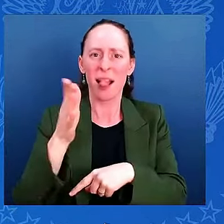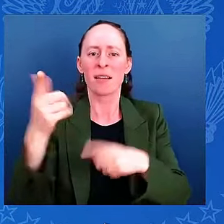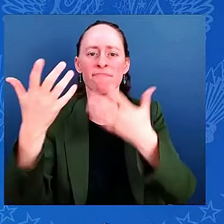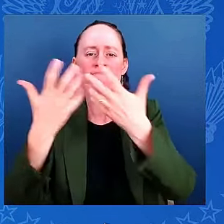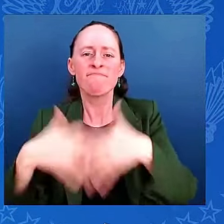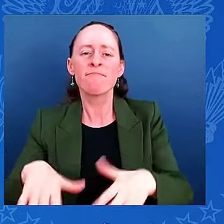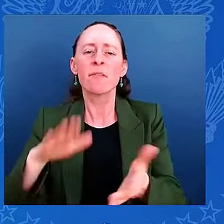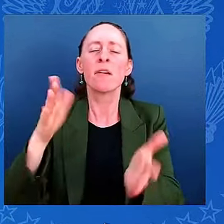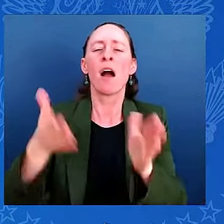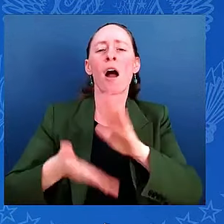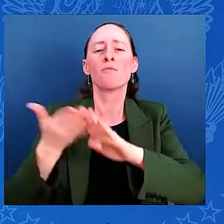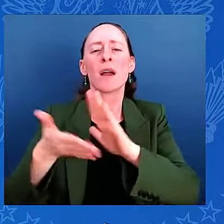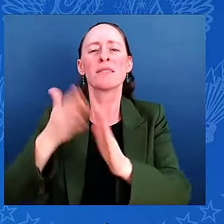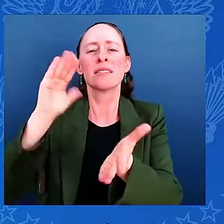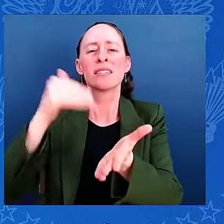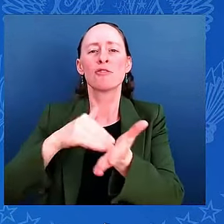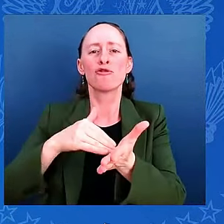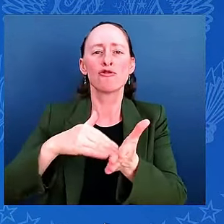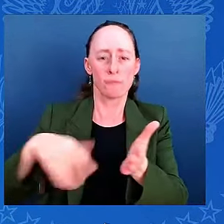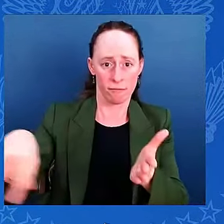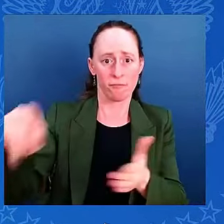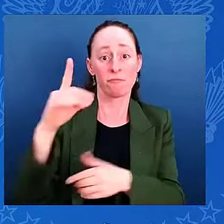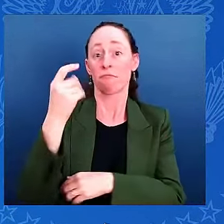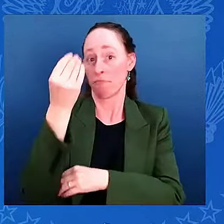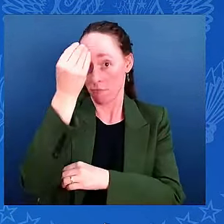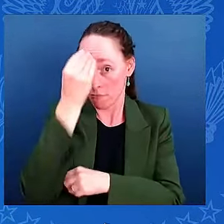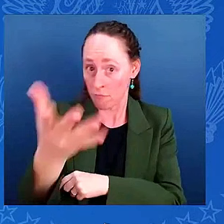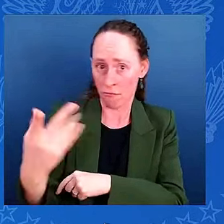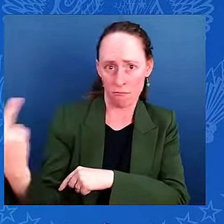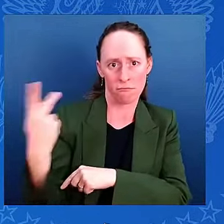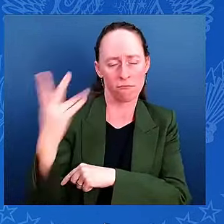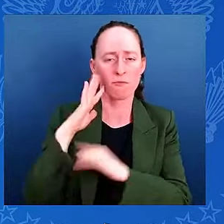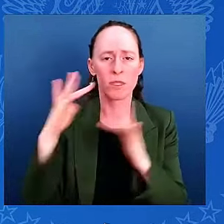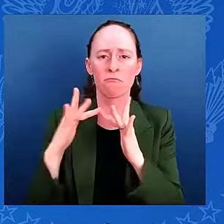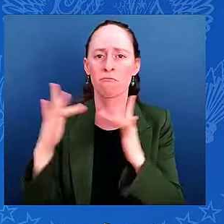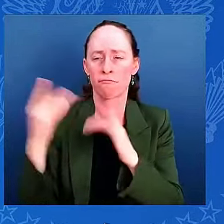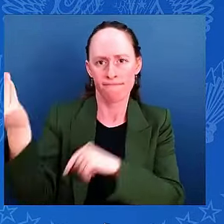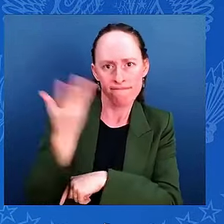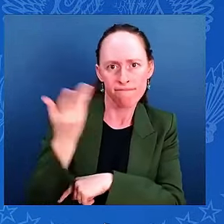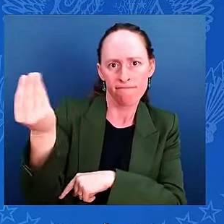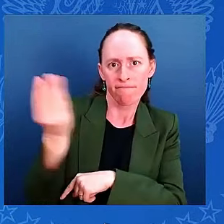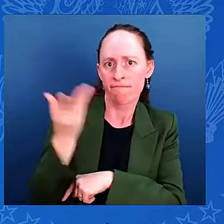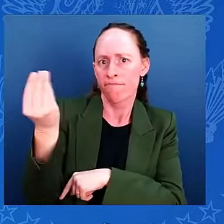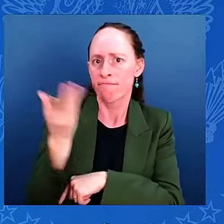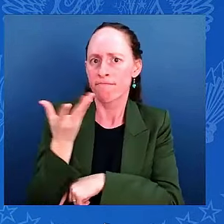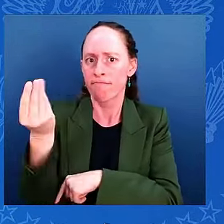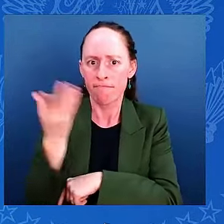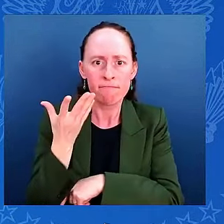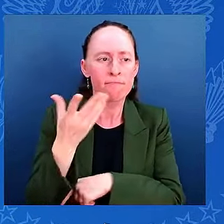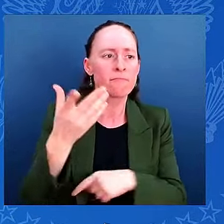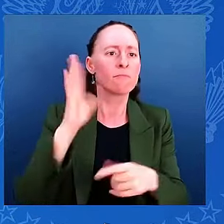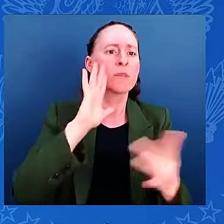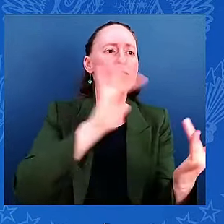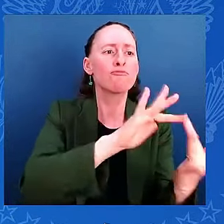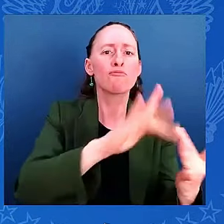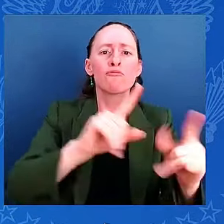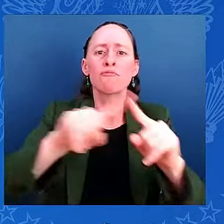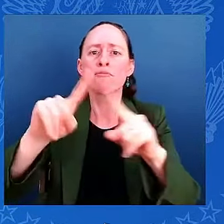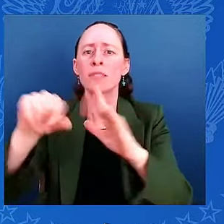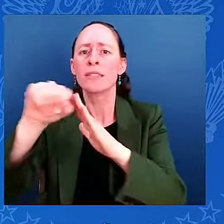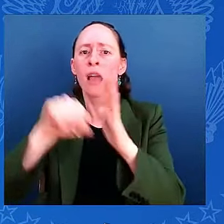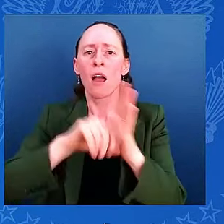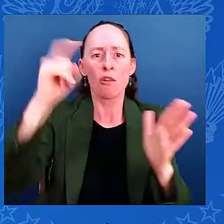and I will be in constant contact with state and local officials in the hours ahead. Once this storm hits,